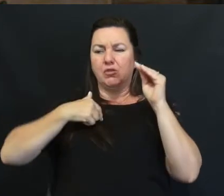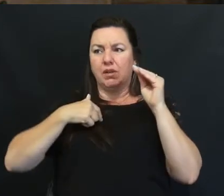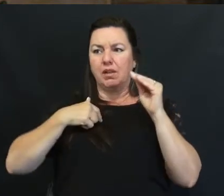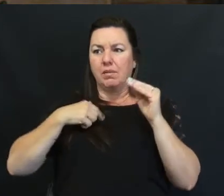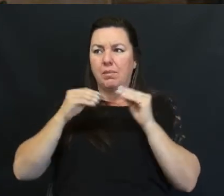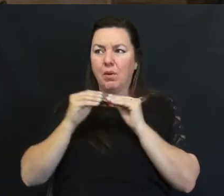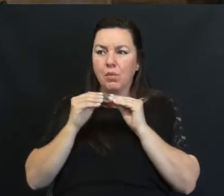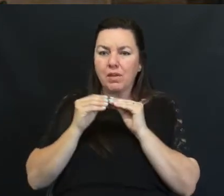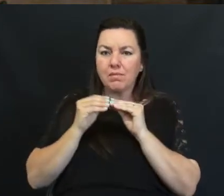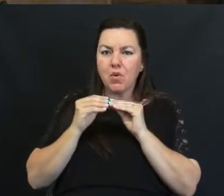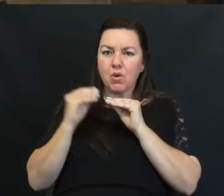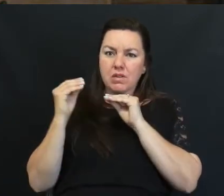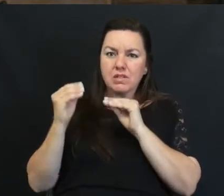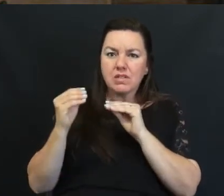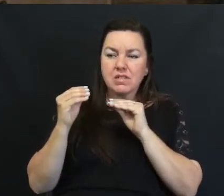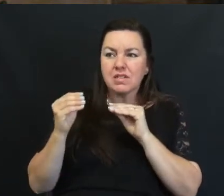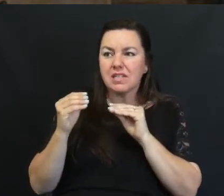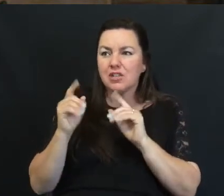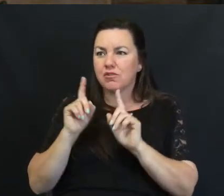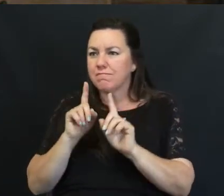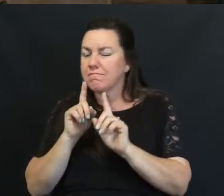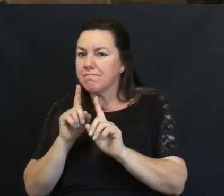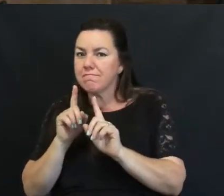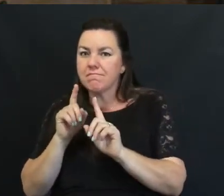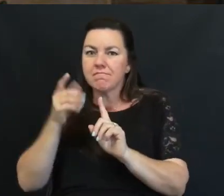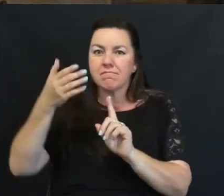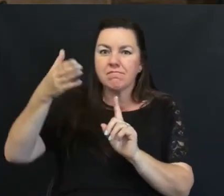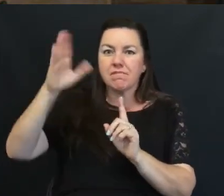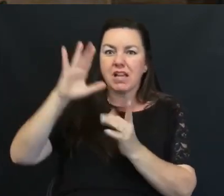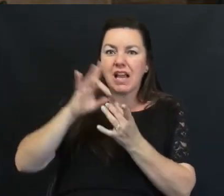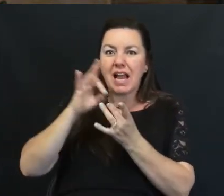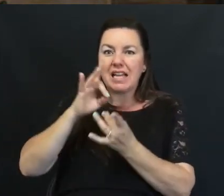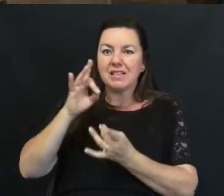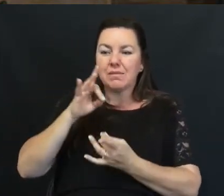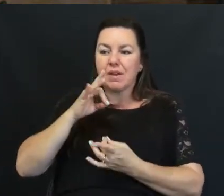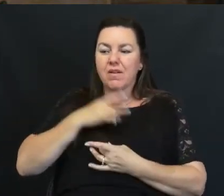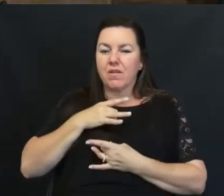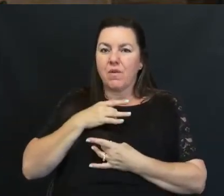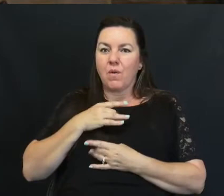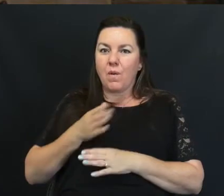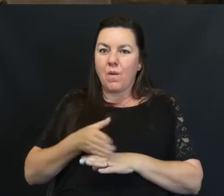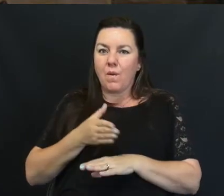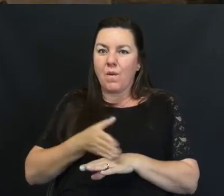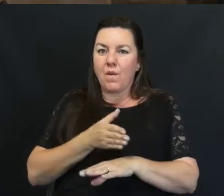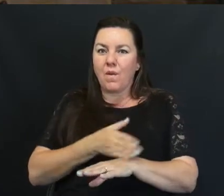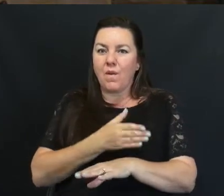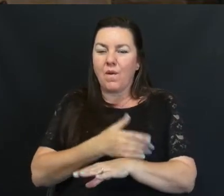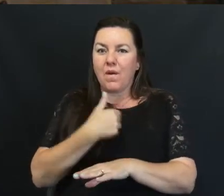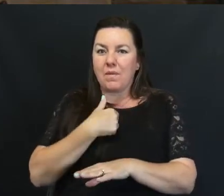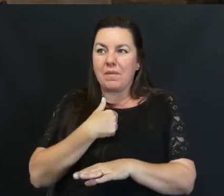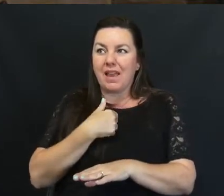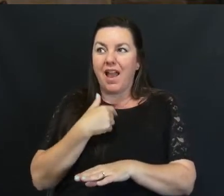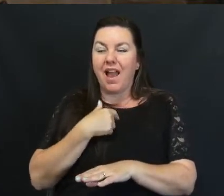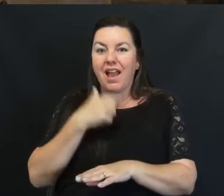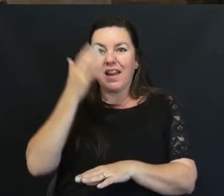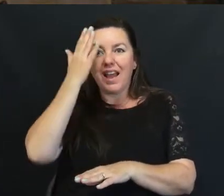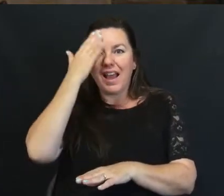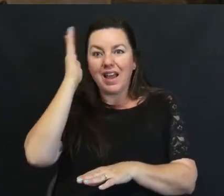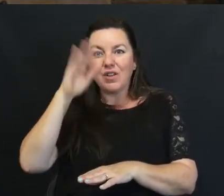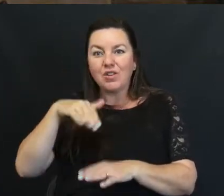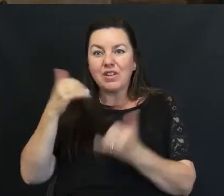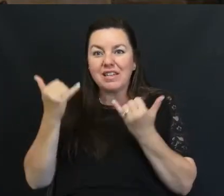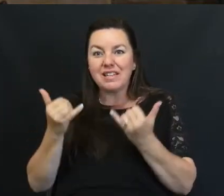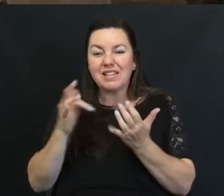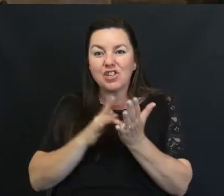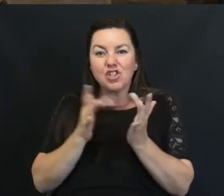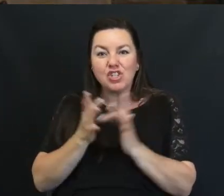And Sue's mentoring God's spirit Began a work In me And I came To know Jesus As my personal Lord